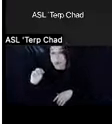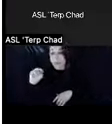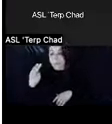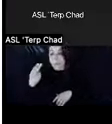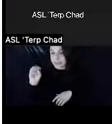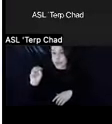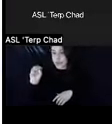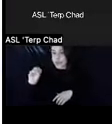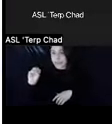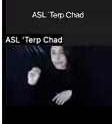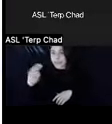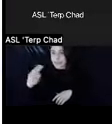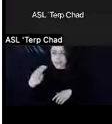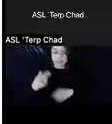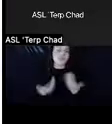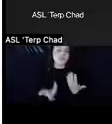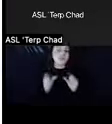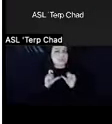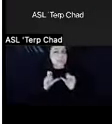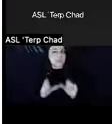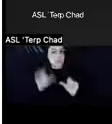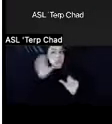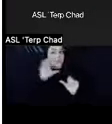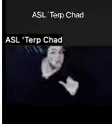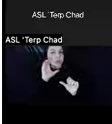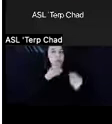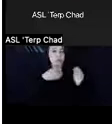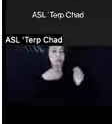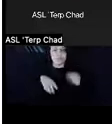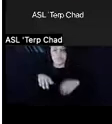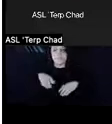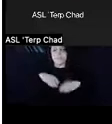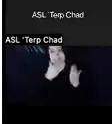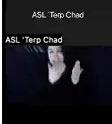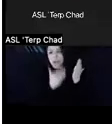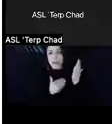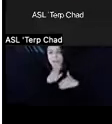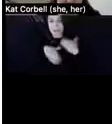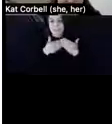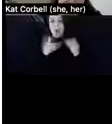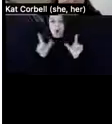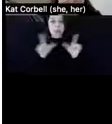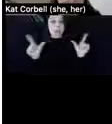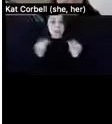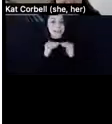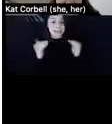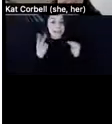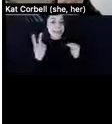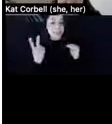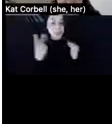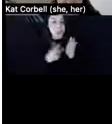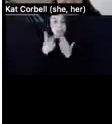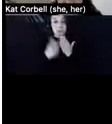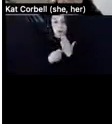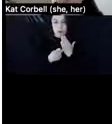maintains a searchable directory of all licensed level two programs on its websites and the website address is listed